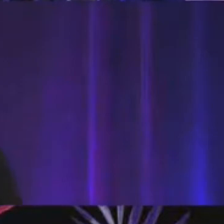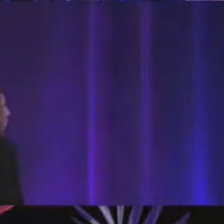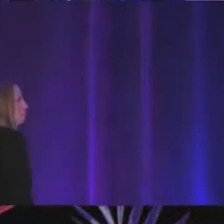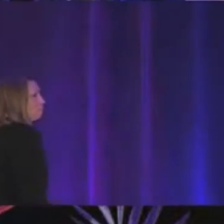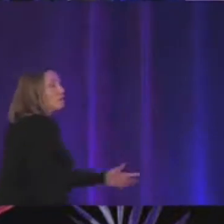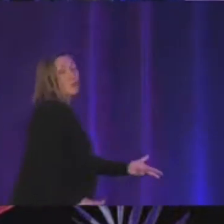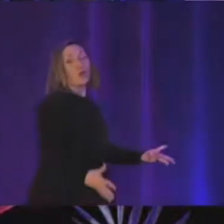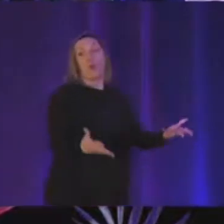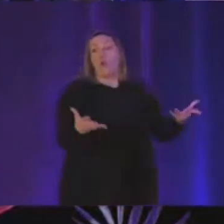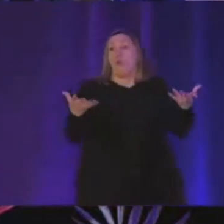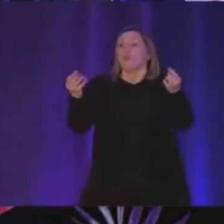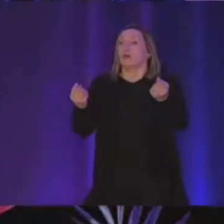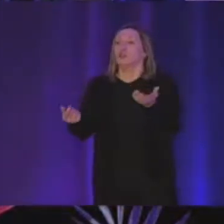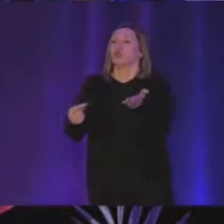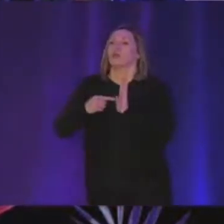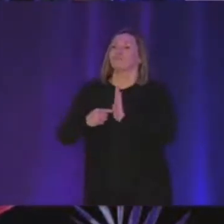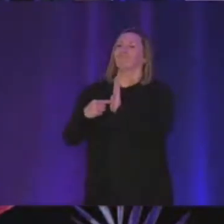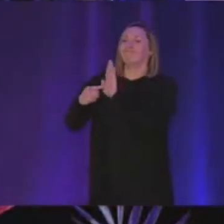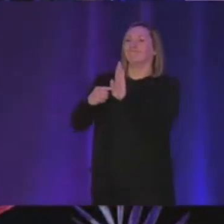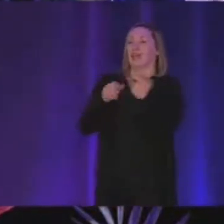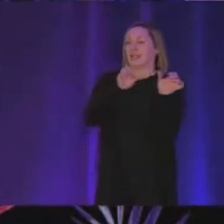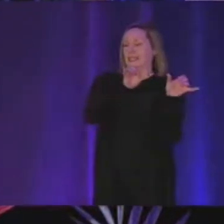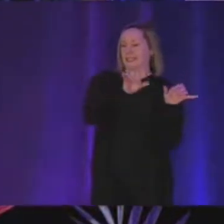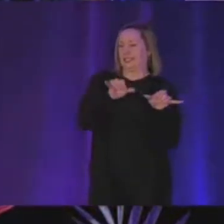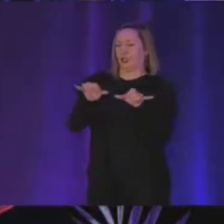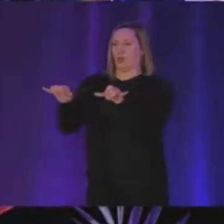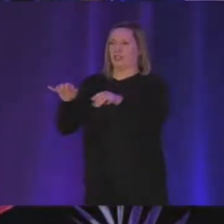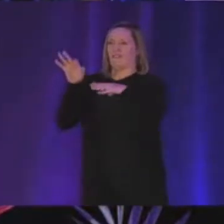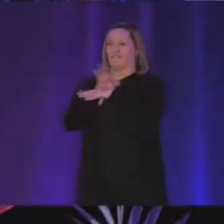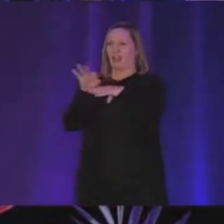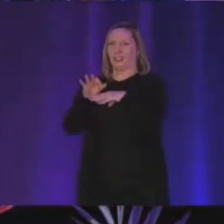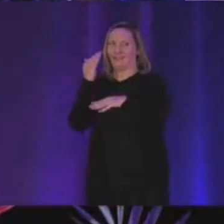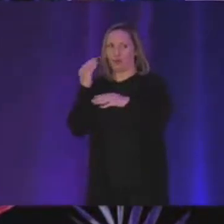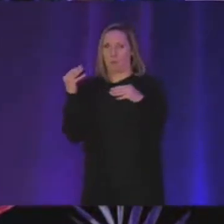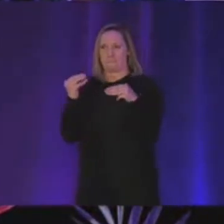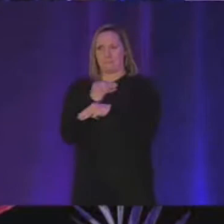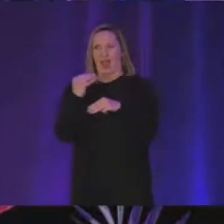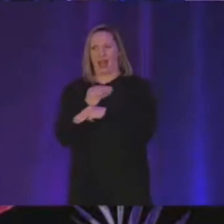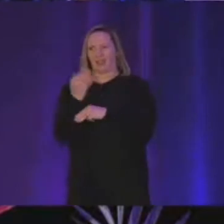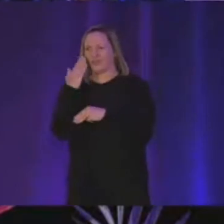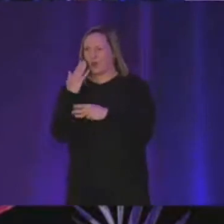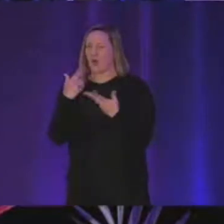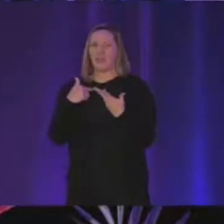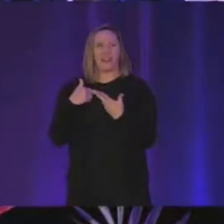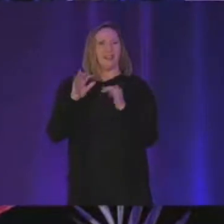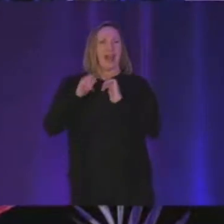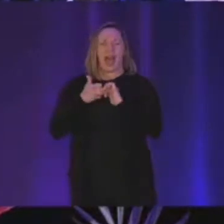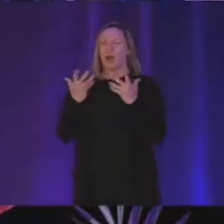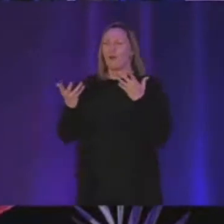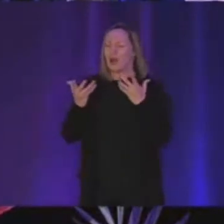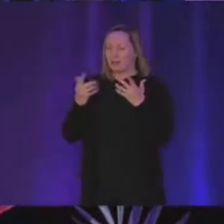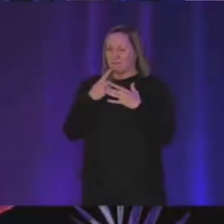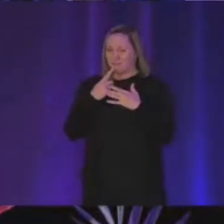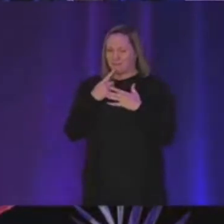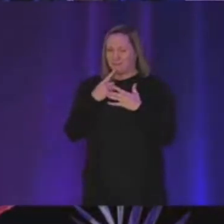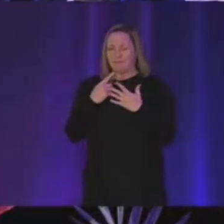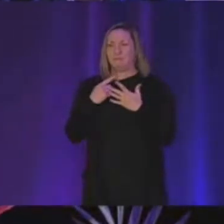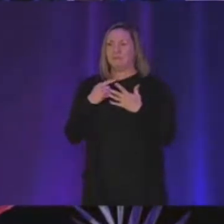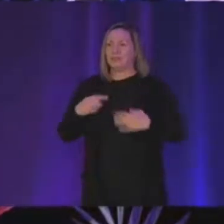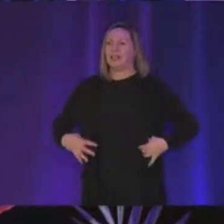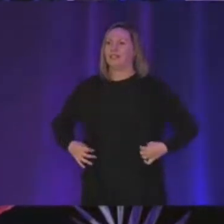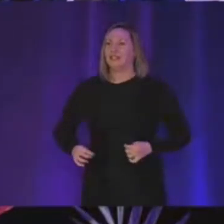continuous function like if you've done math uh this is like should uh like have some uh like reminders